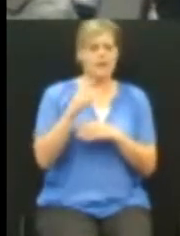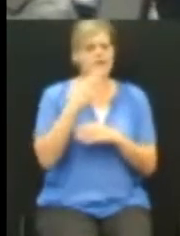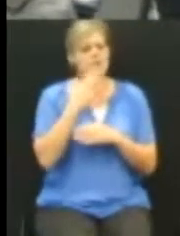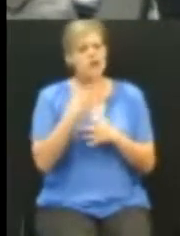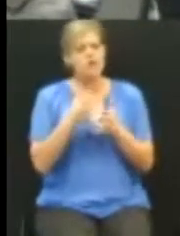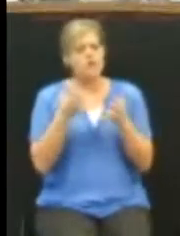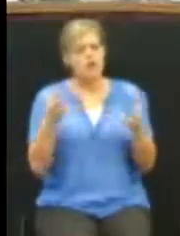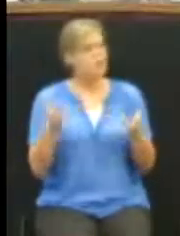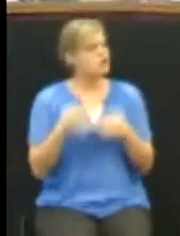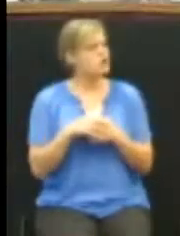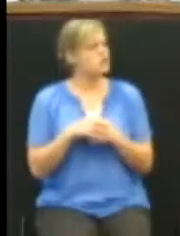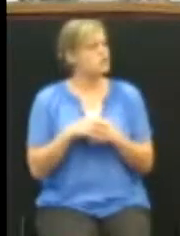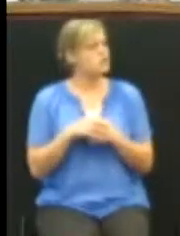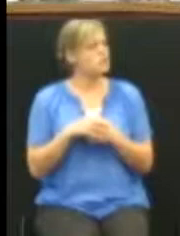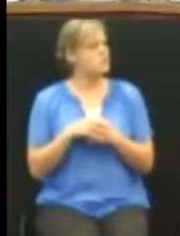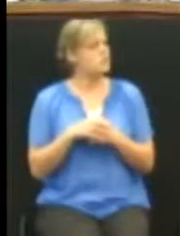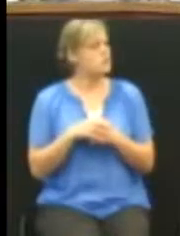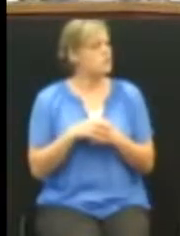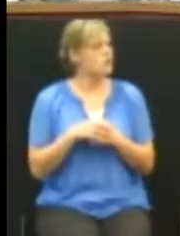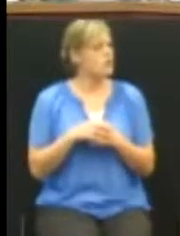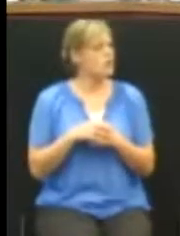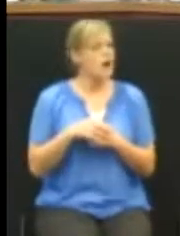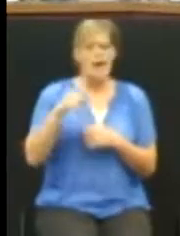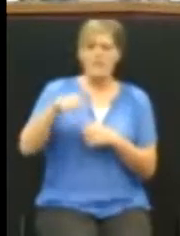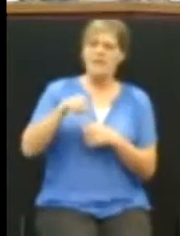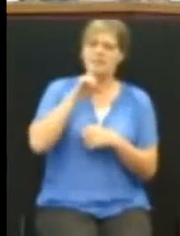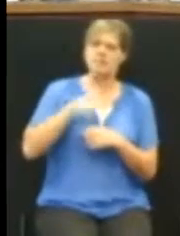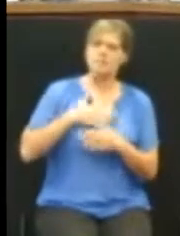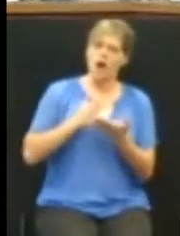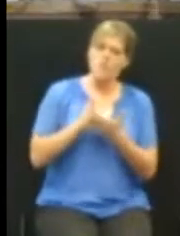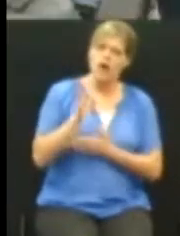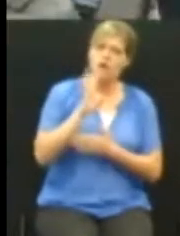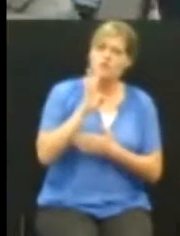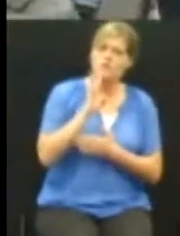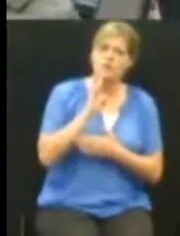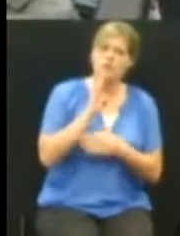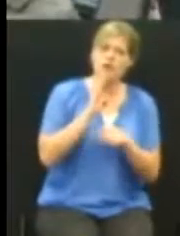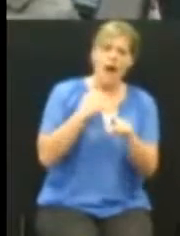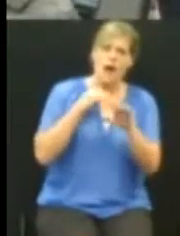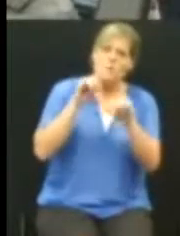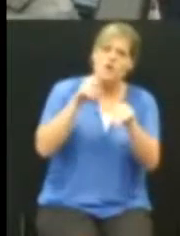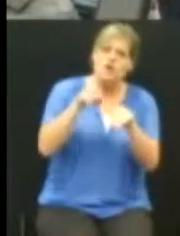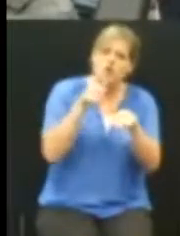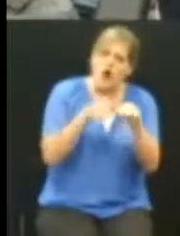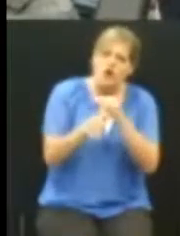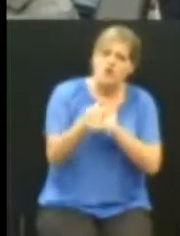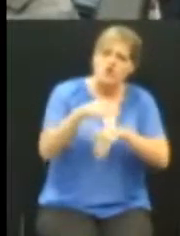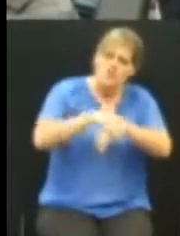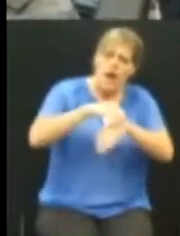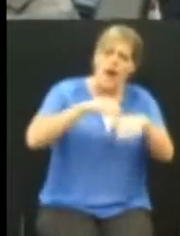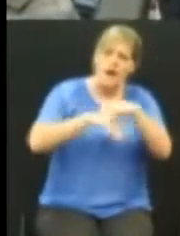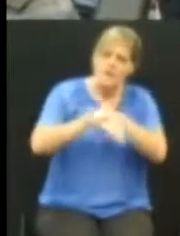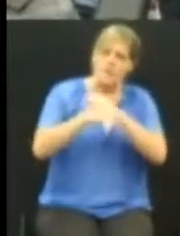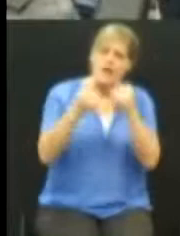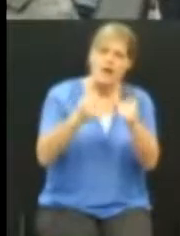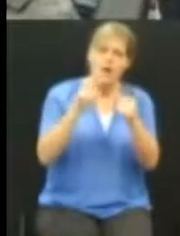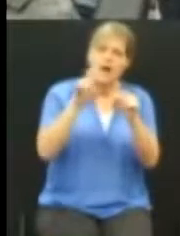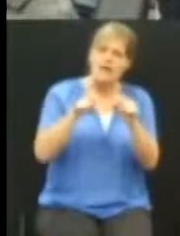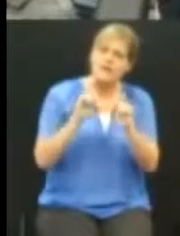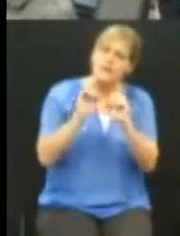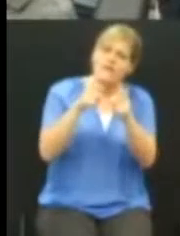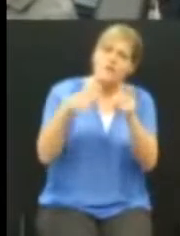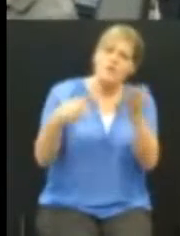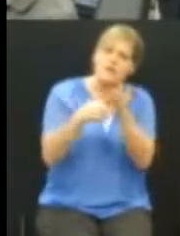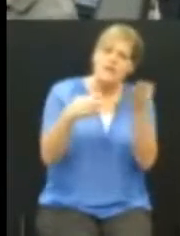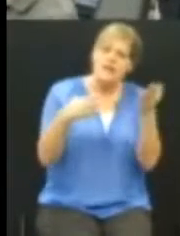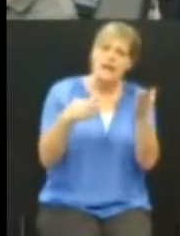to Nikki Taysu. This wasn't my right to speak. This is, I'm placing you under arrest. Thank you. I'm trying to give you your ticket for violation of